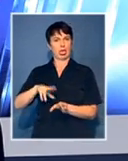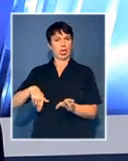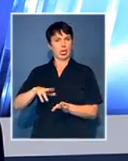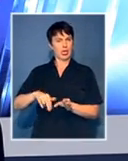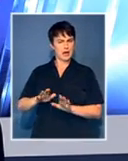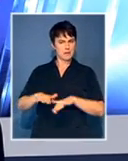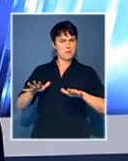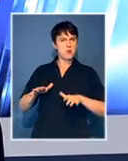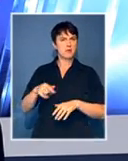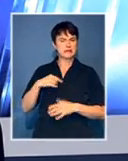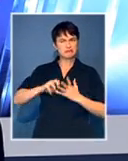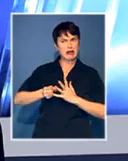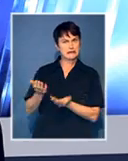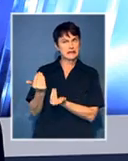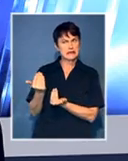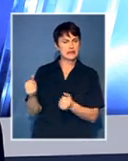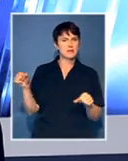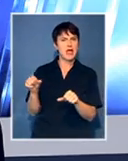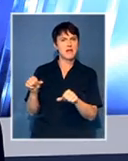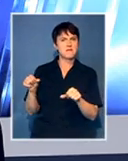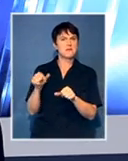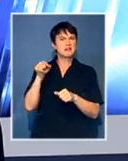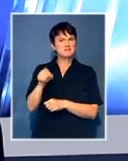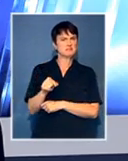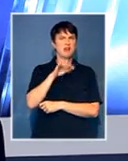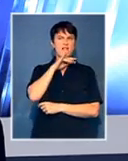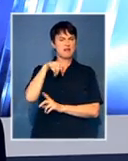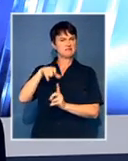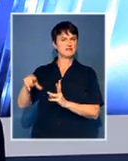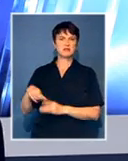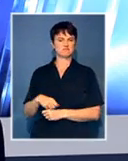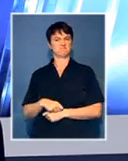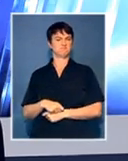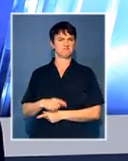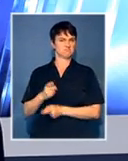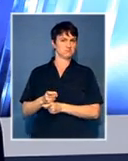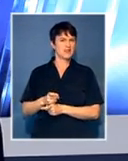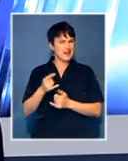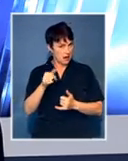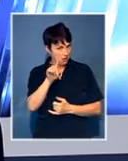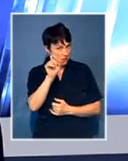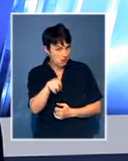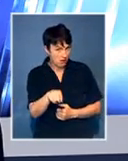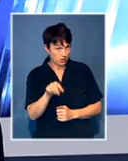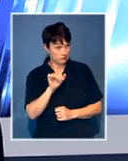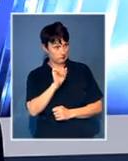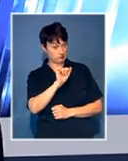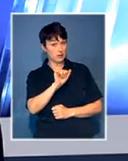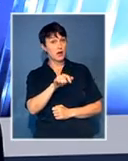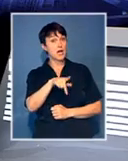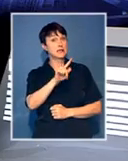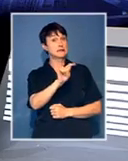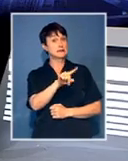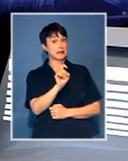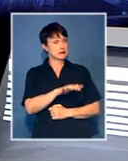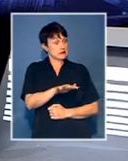Efforts to win them back have been unsuccessful, but are you wary of similar, you know, situations in developing in your campus, in